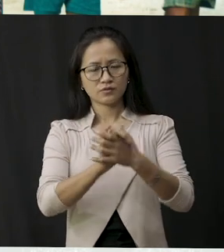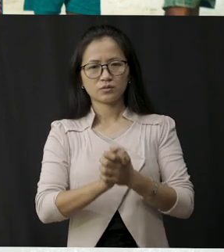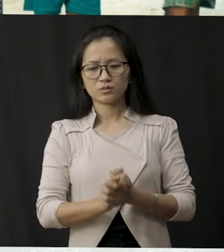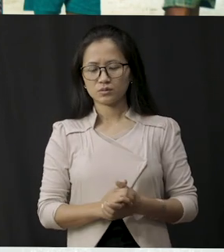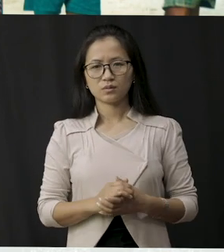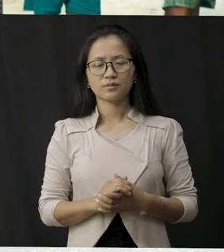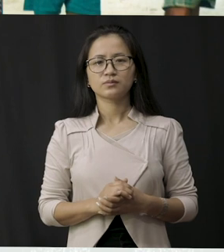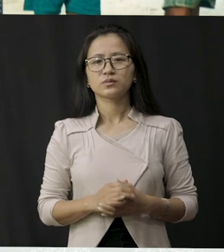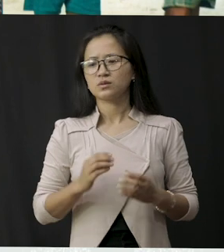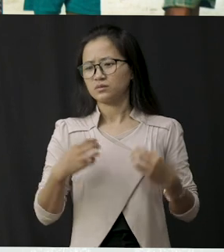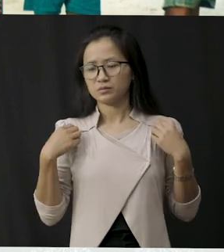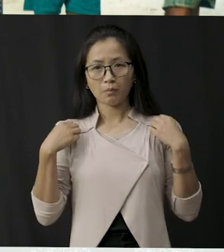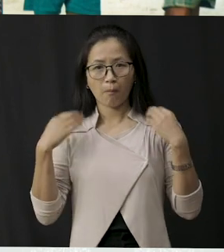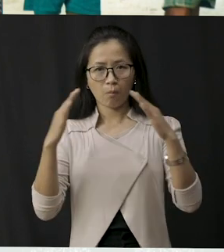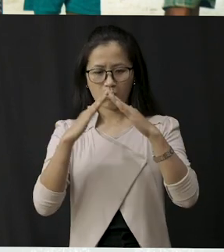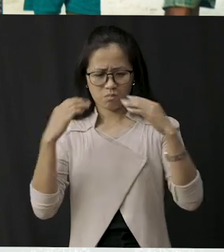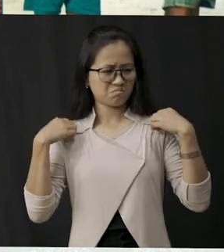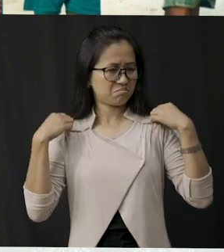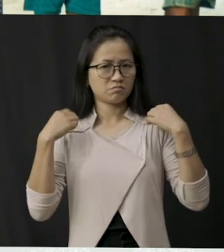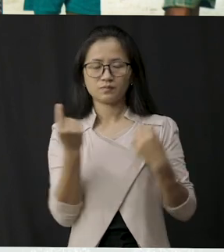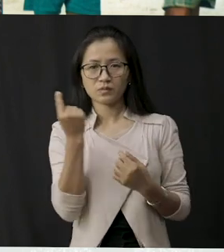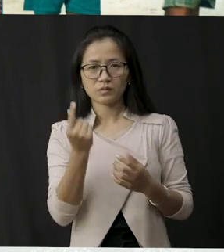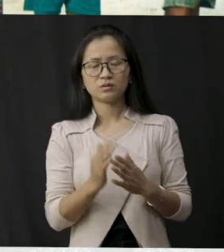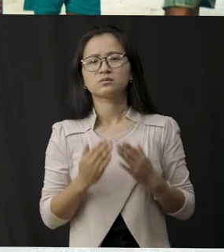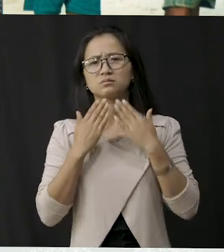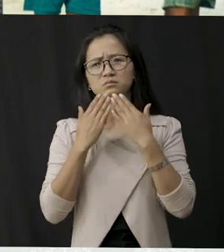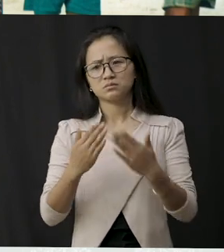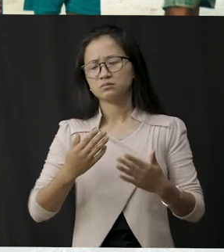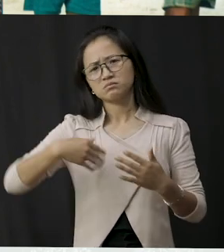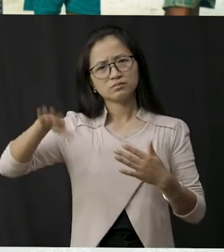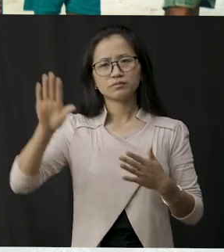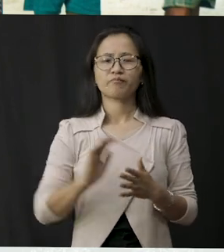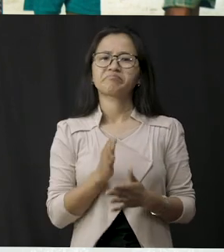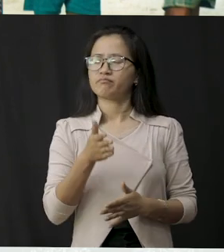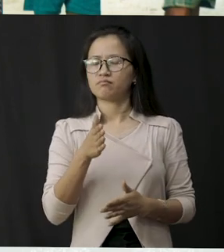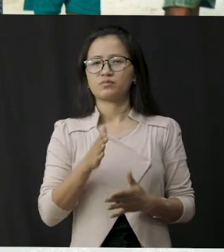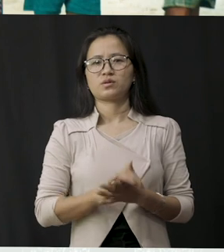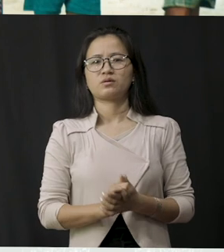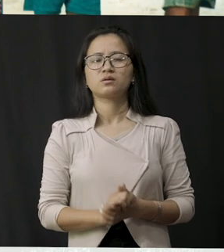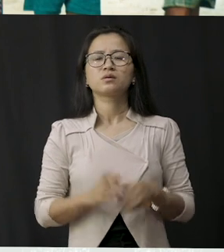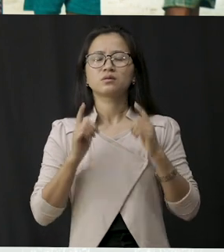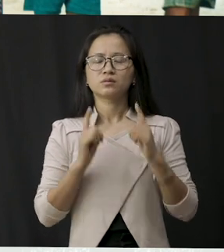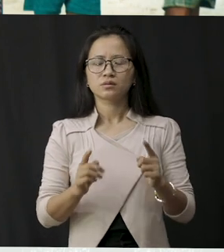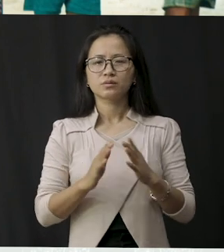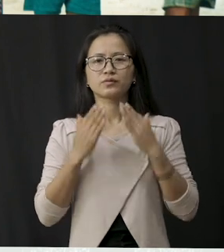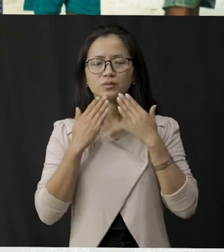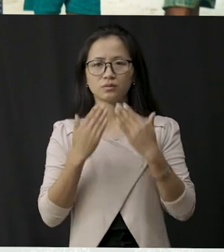wear to go to school right? Because in school we have to wear school uniform